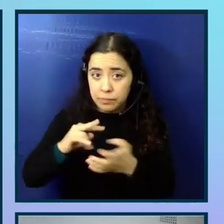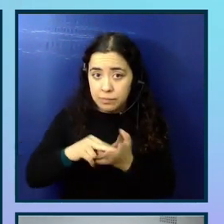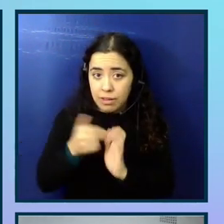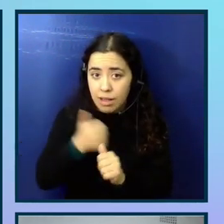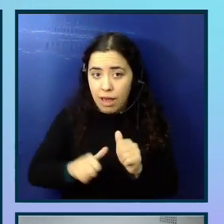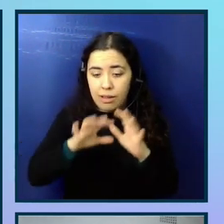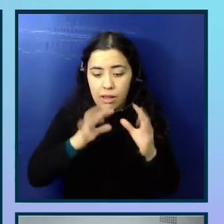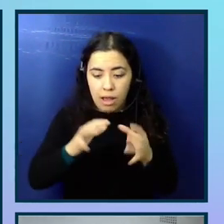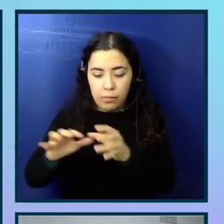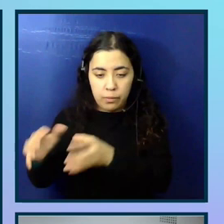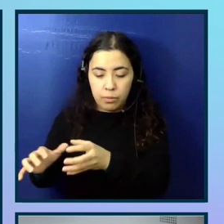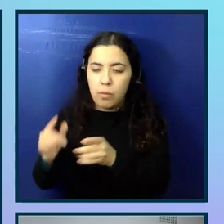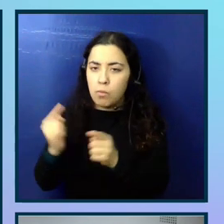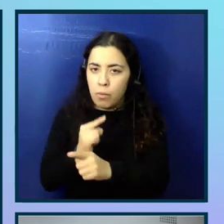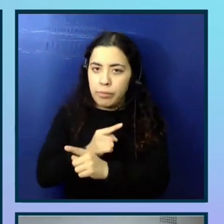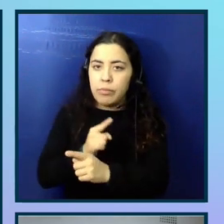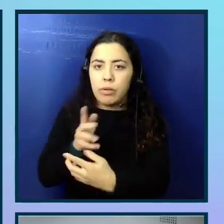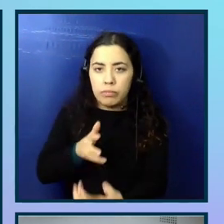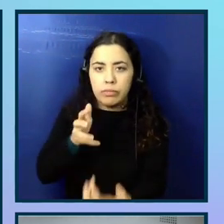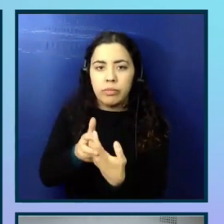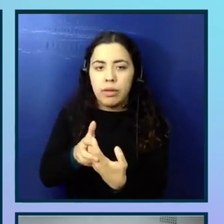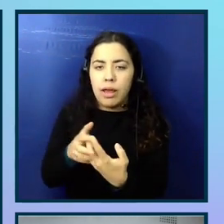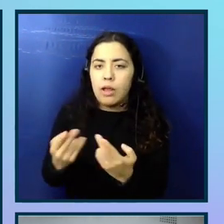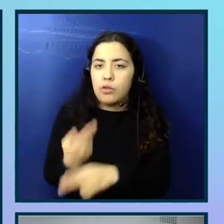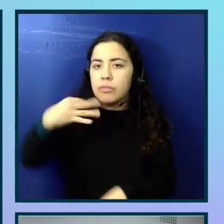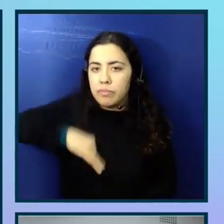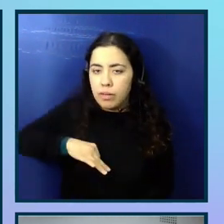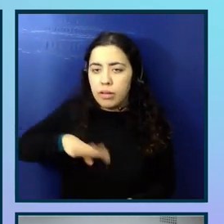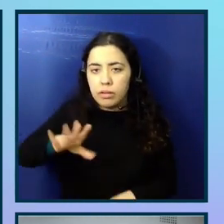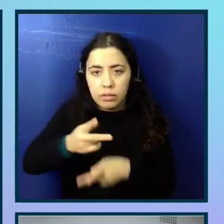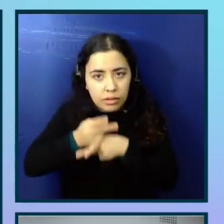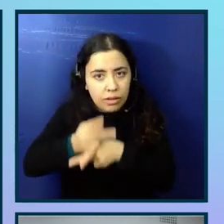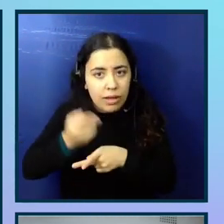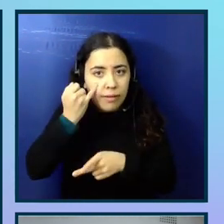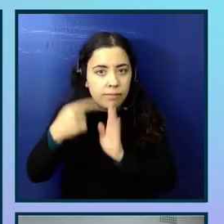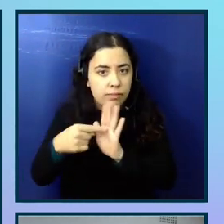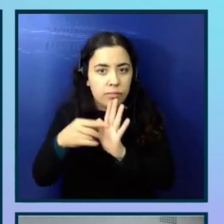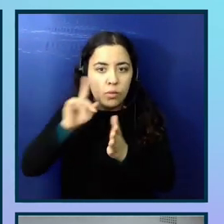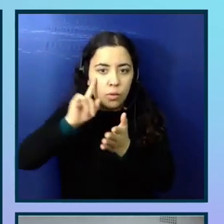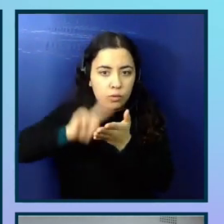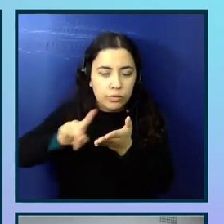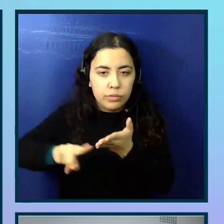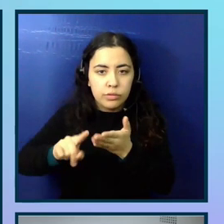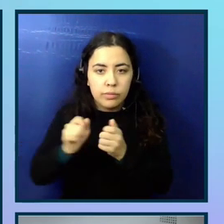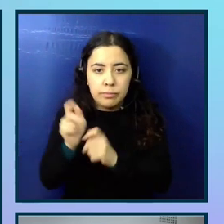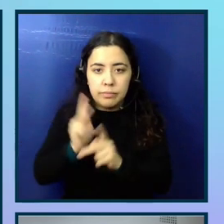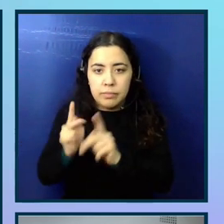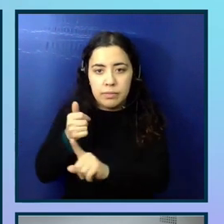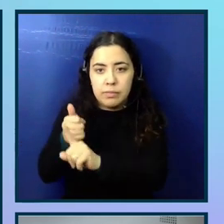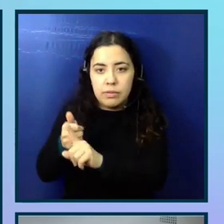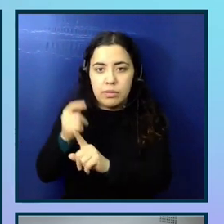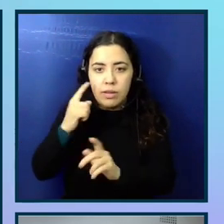are appropriate and useful. be cautious. If yes, for example, if you're researching with people who